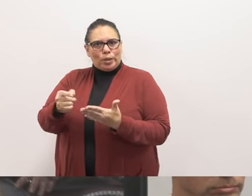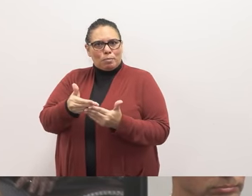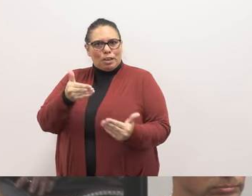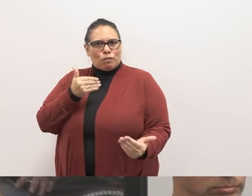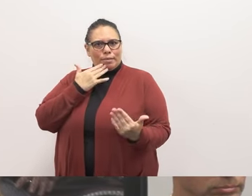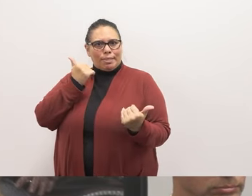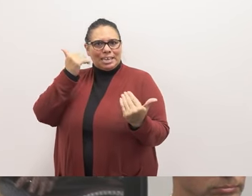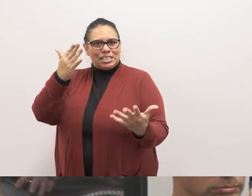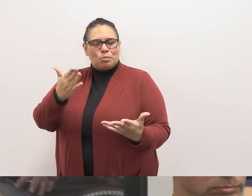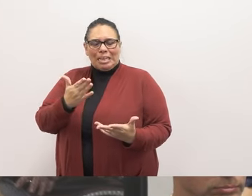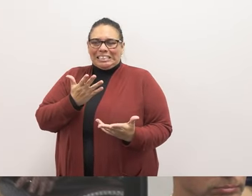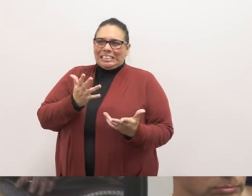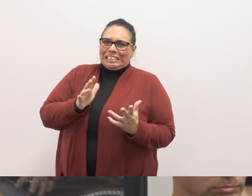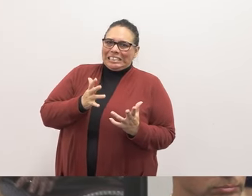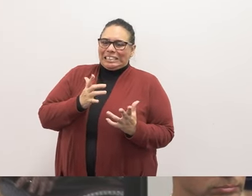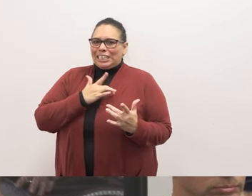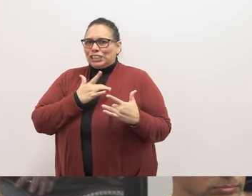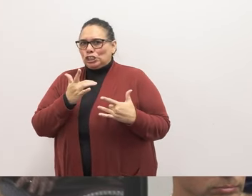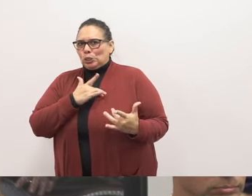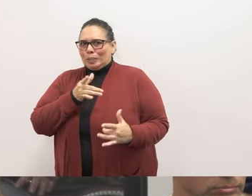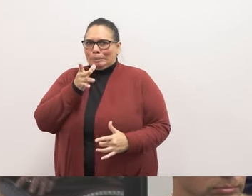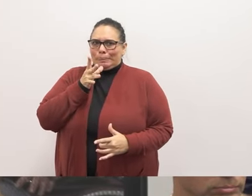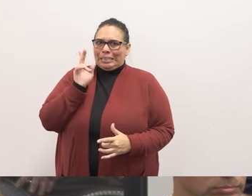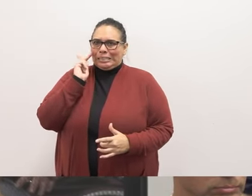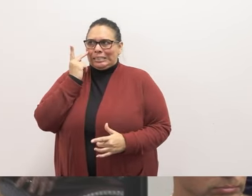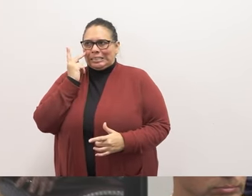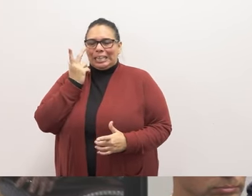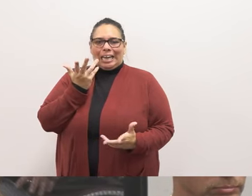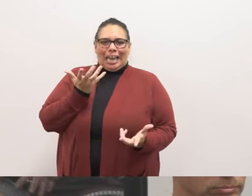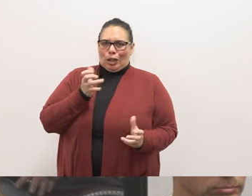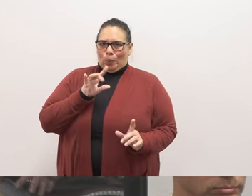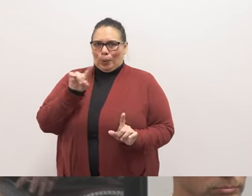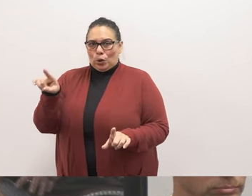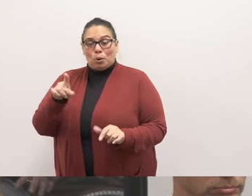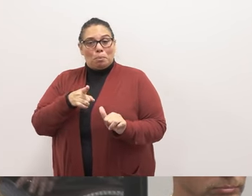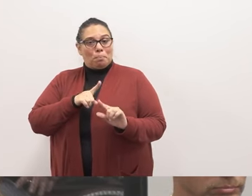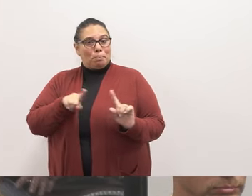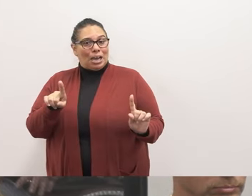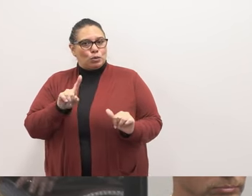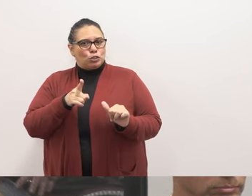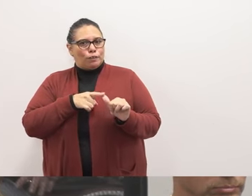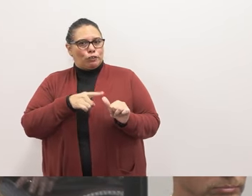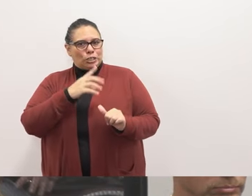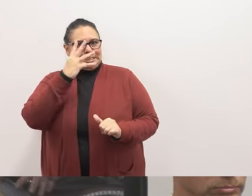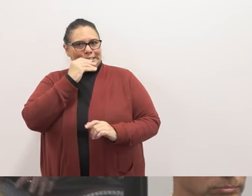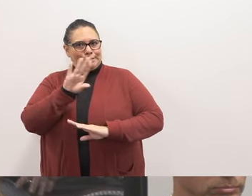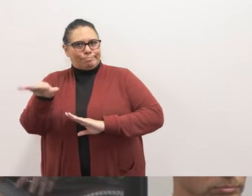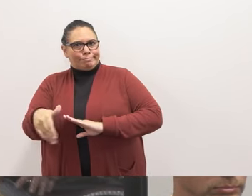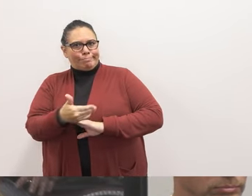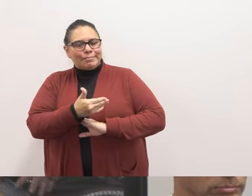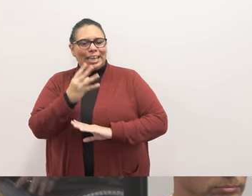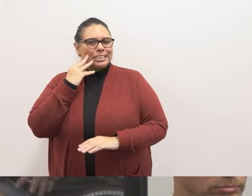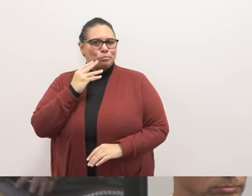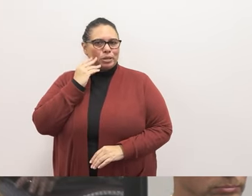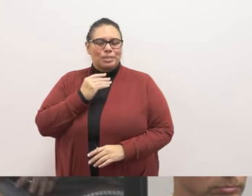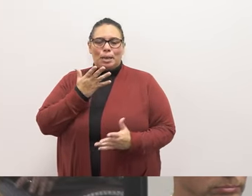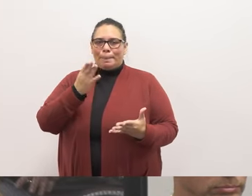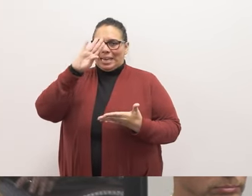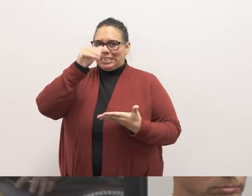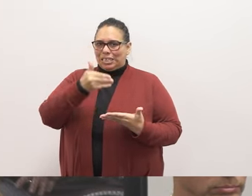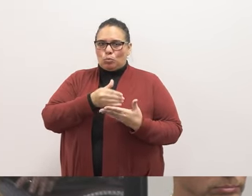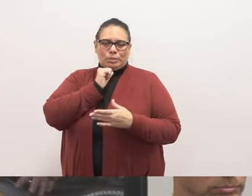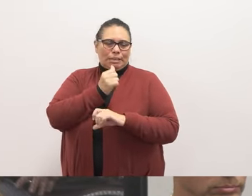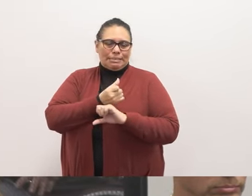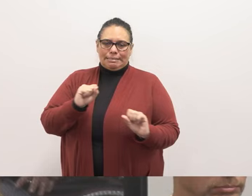because of general safety concerns and motherly paranoia. It was his first ever sleepaway camp experience. Well, my son was not